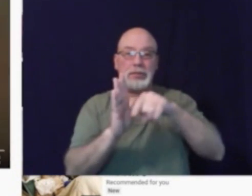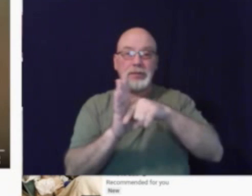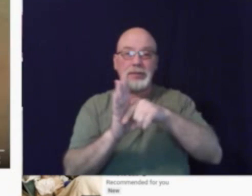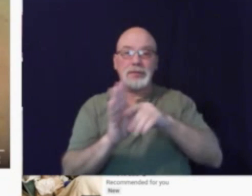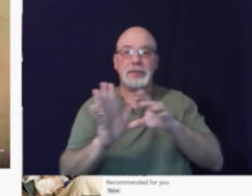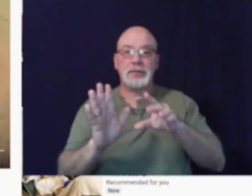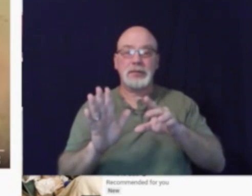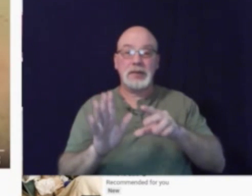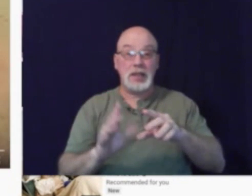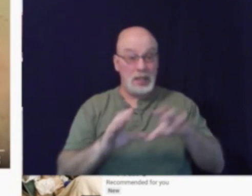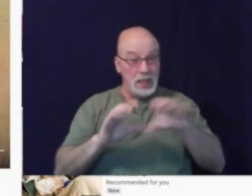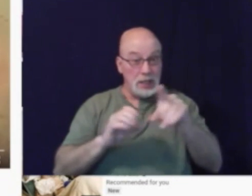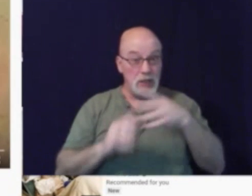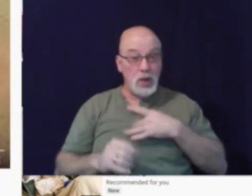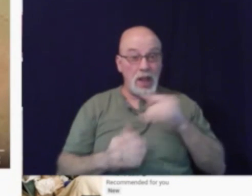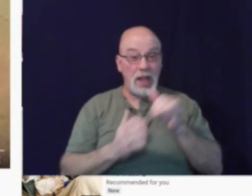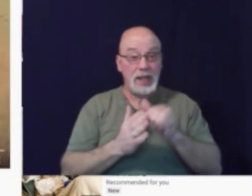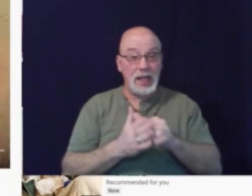Did you like it?